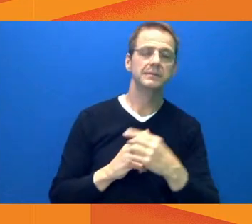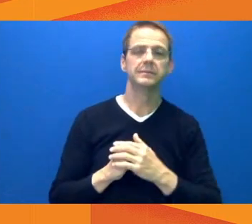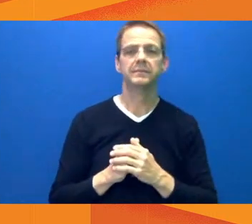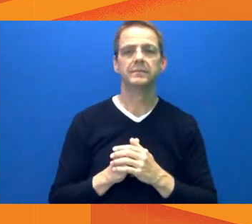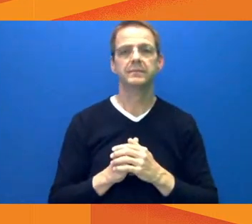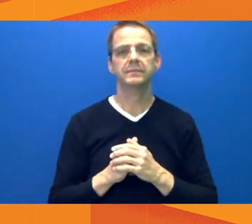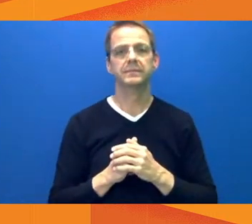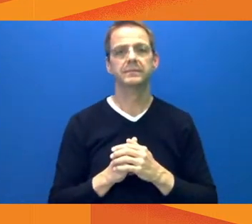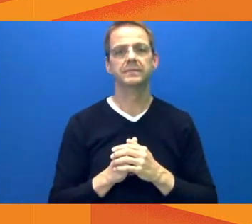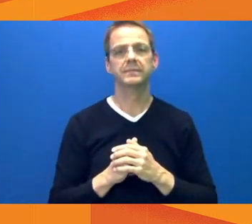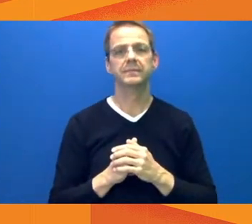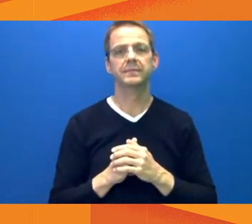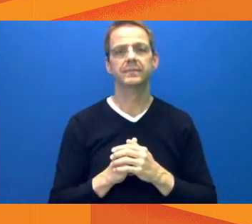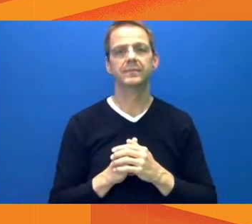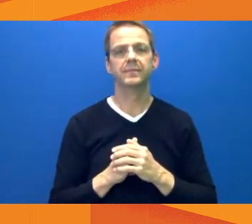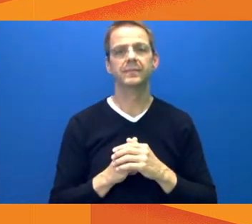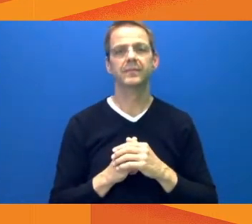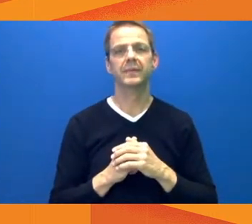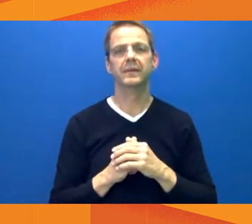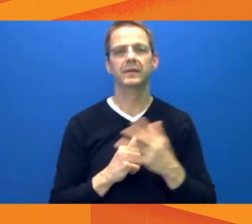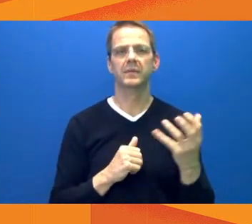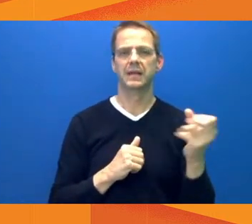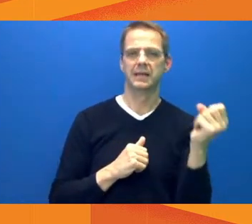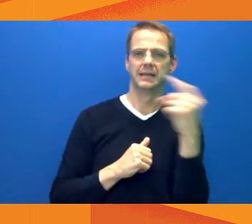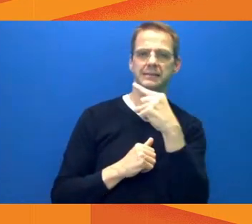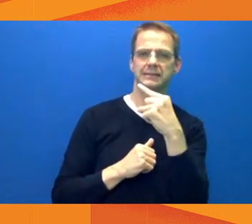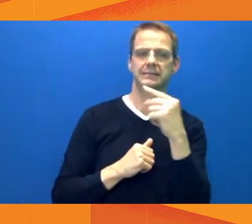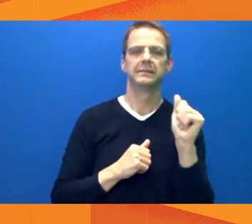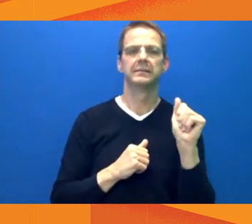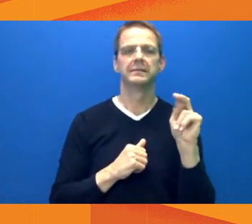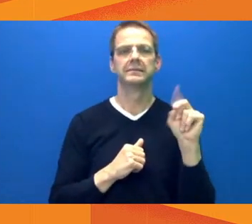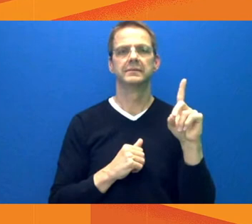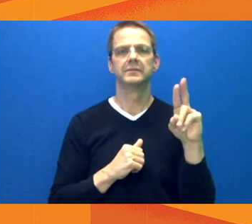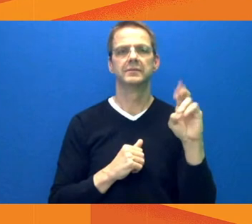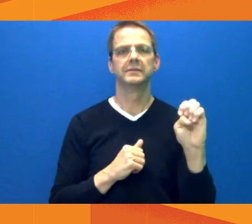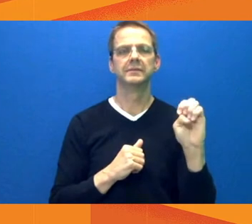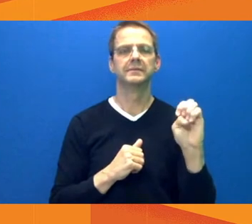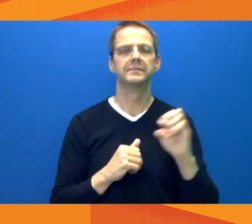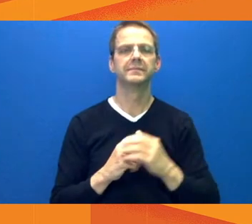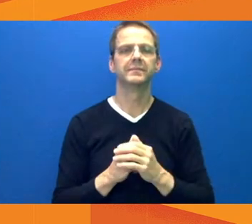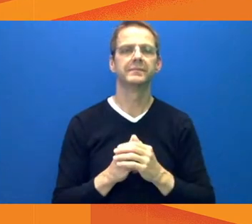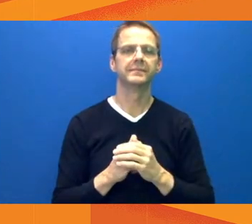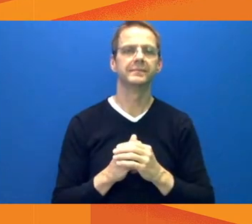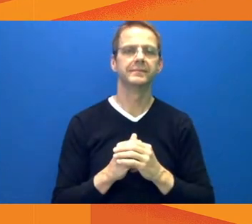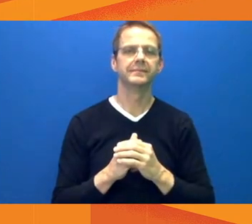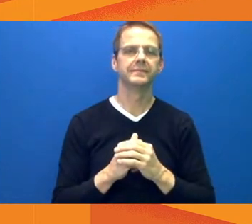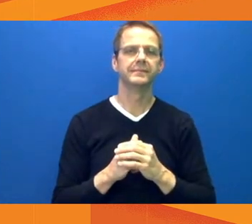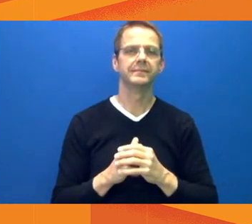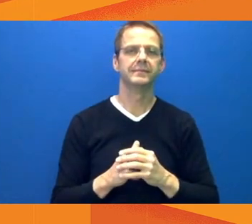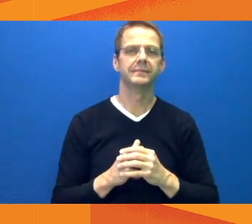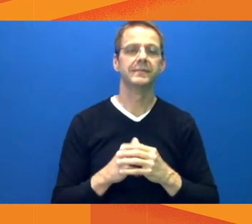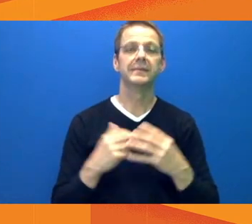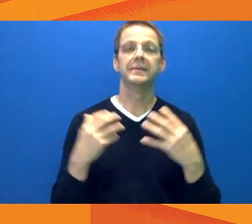compliance team would be kind of picking up in size and activity based on provincial restrictions.